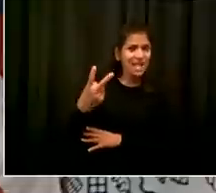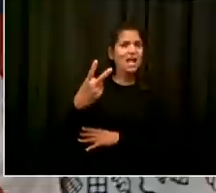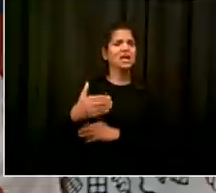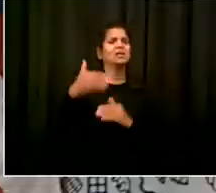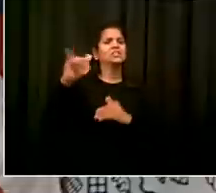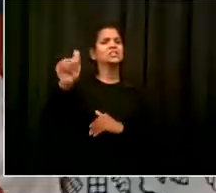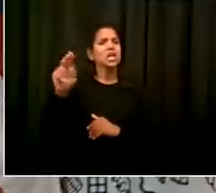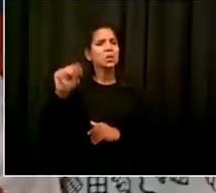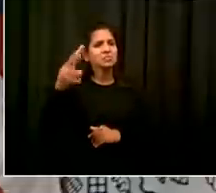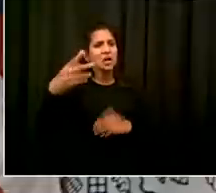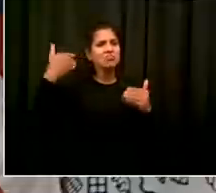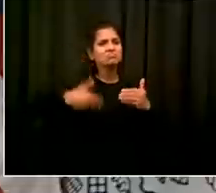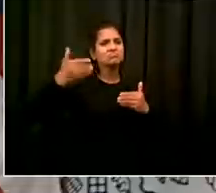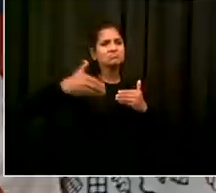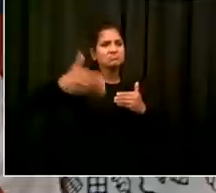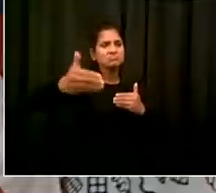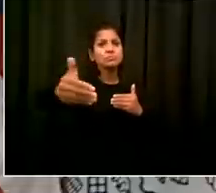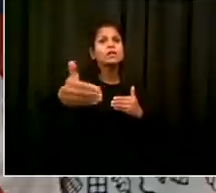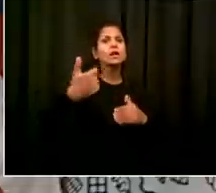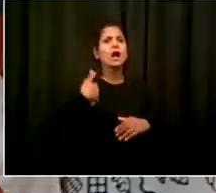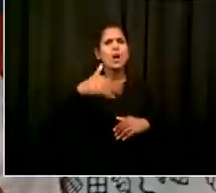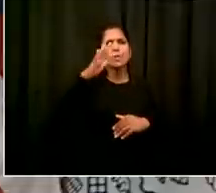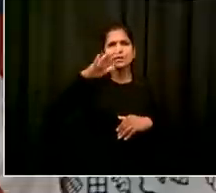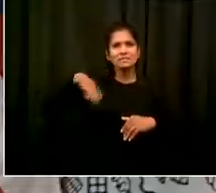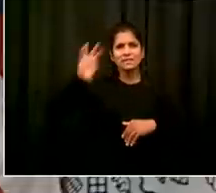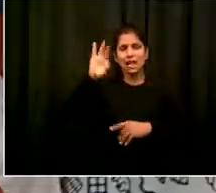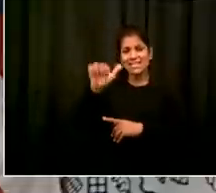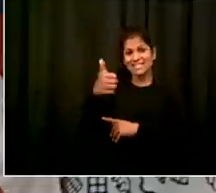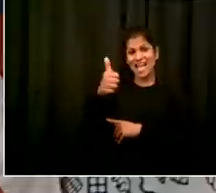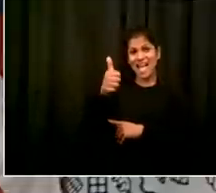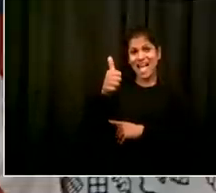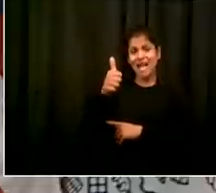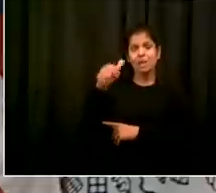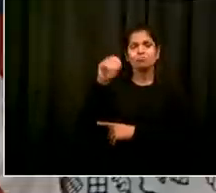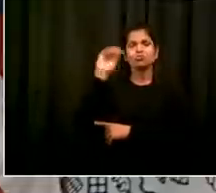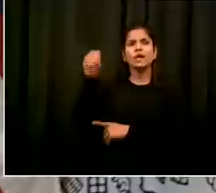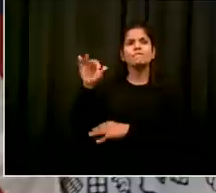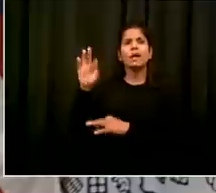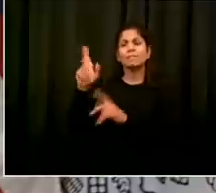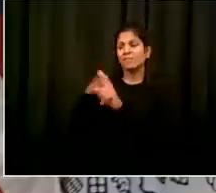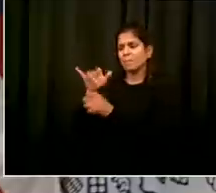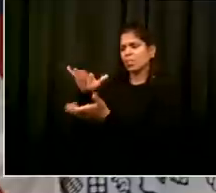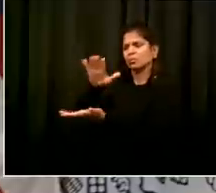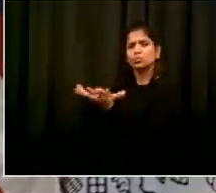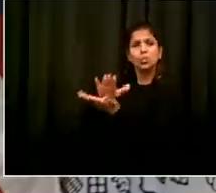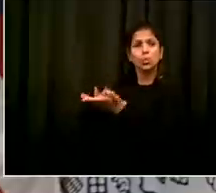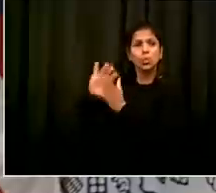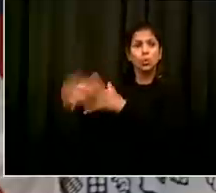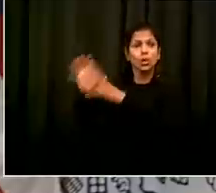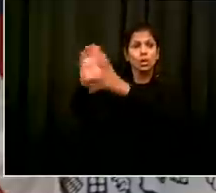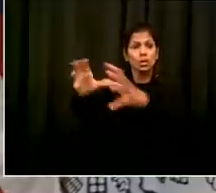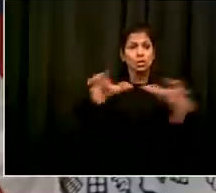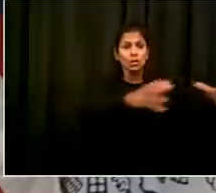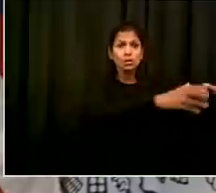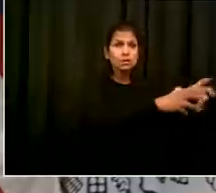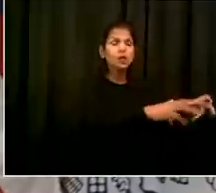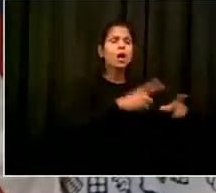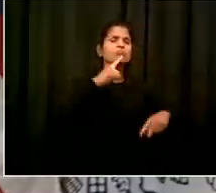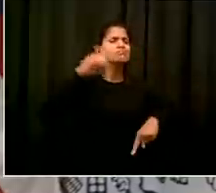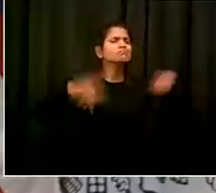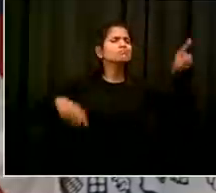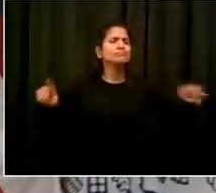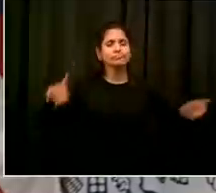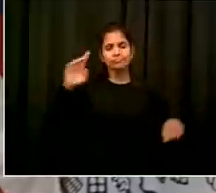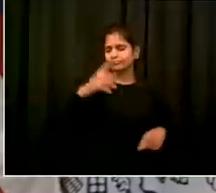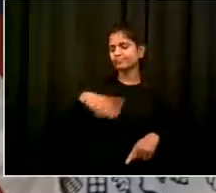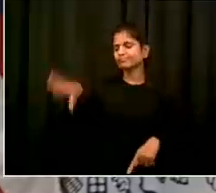students and we're going to be reaching out to parents to let them know about this obviously get their permission and then just keep